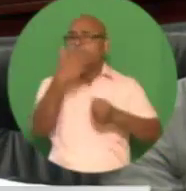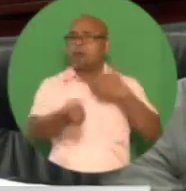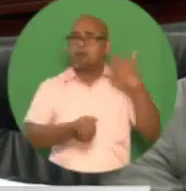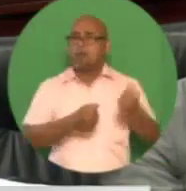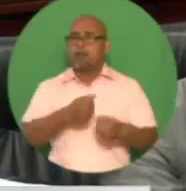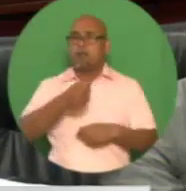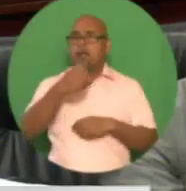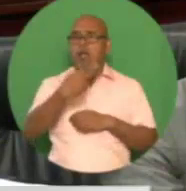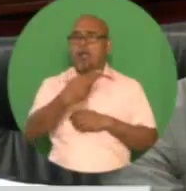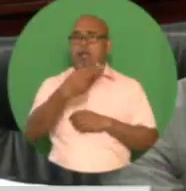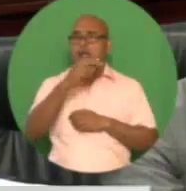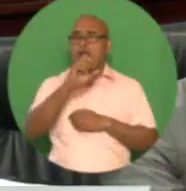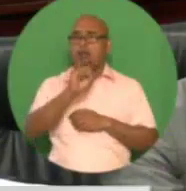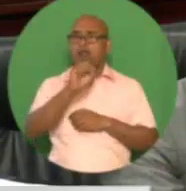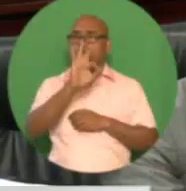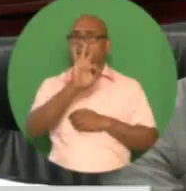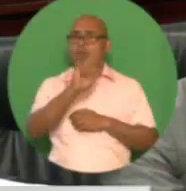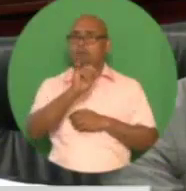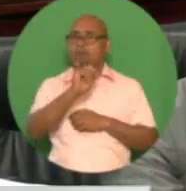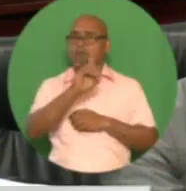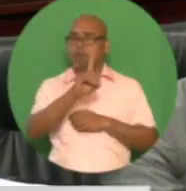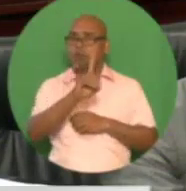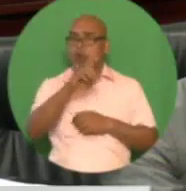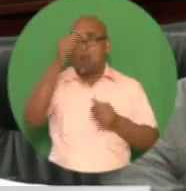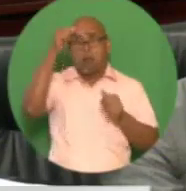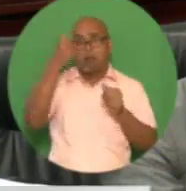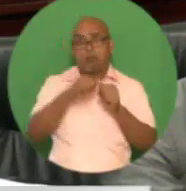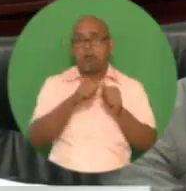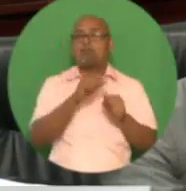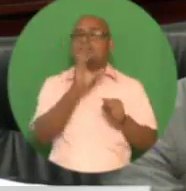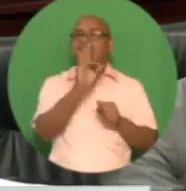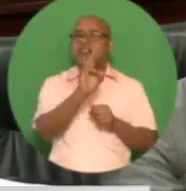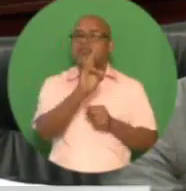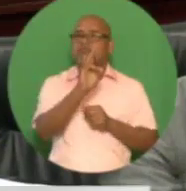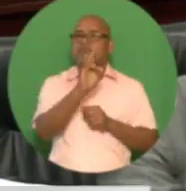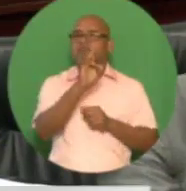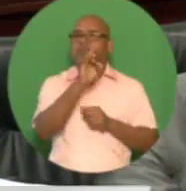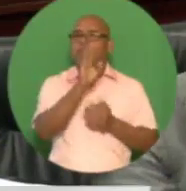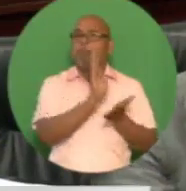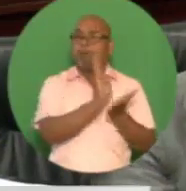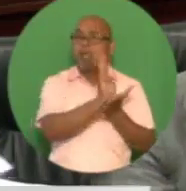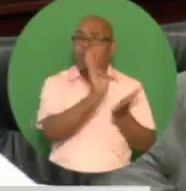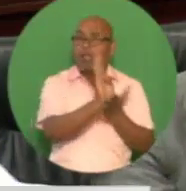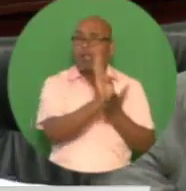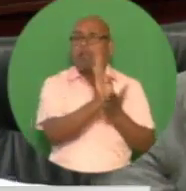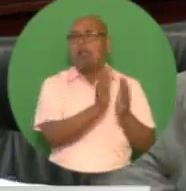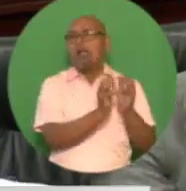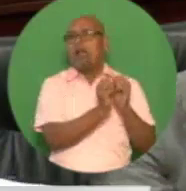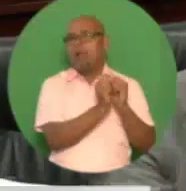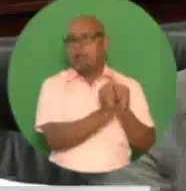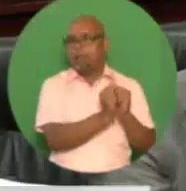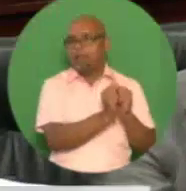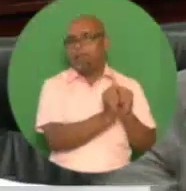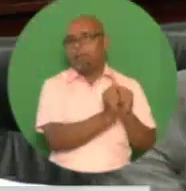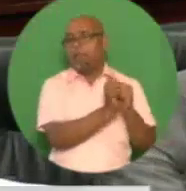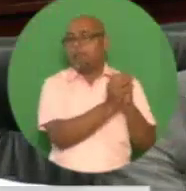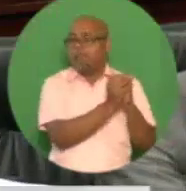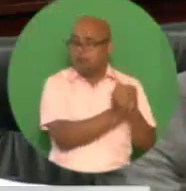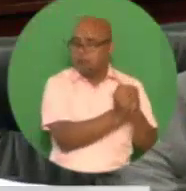Stabilization Fund close to U.S. $6 billion and over U.S. $400 million in external reserves in commercial banking